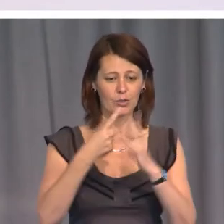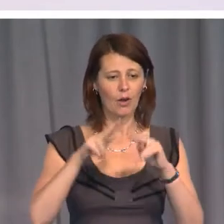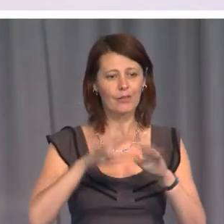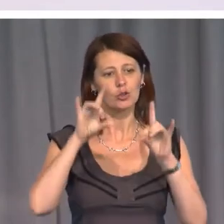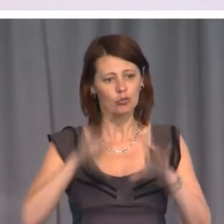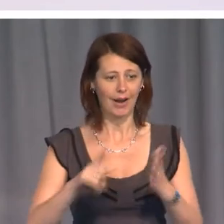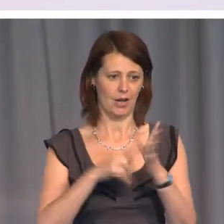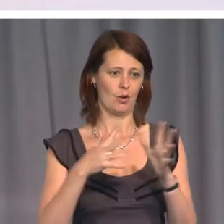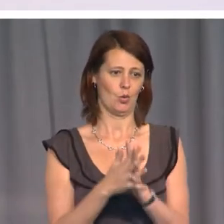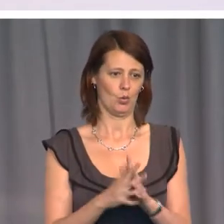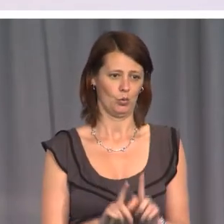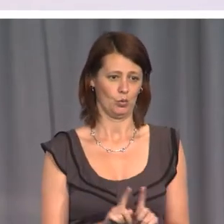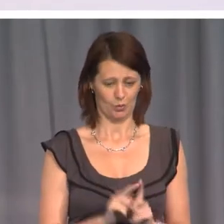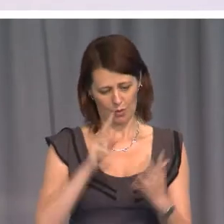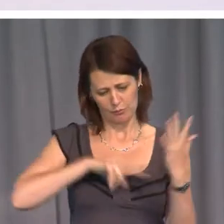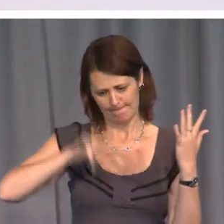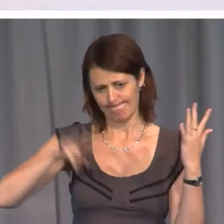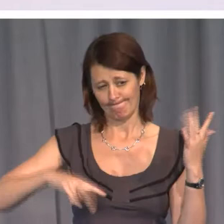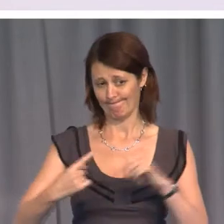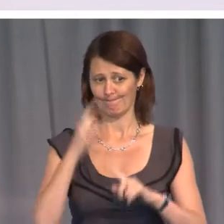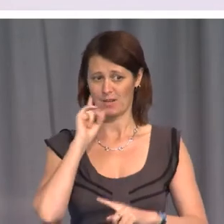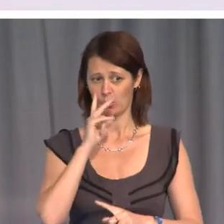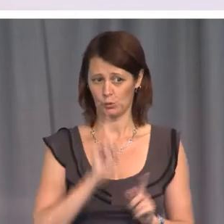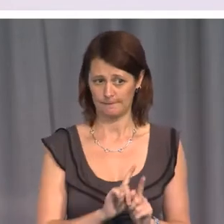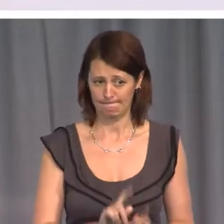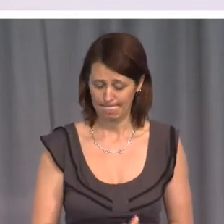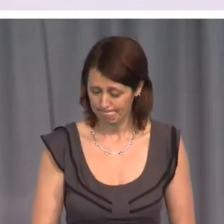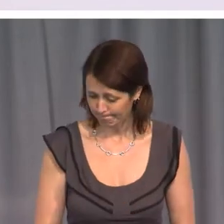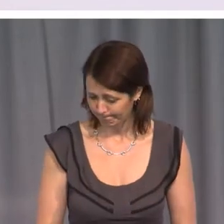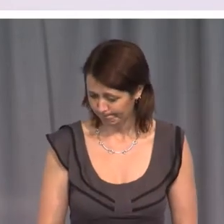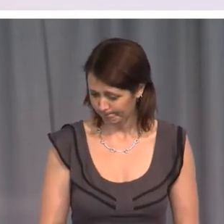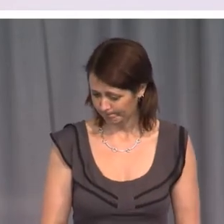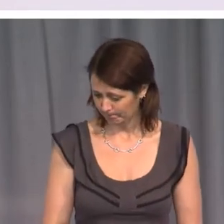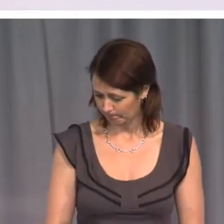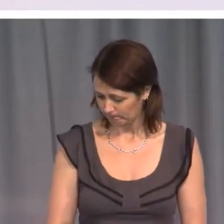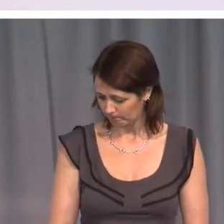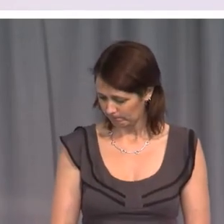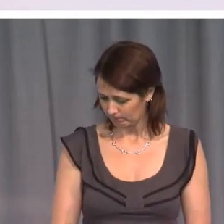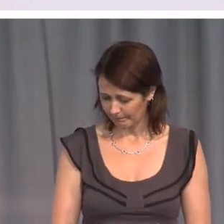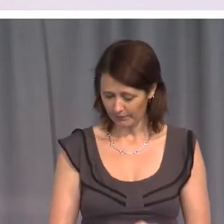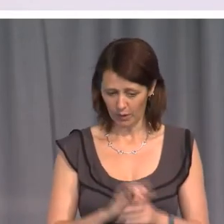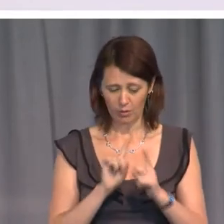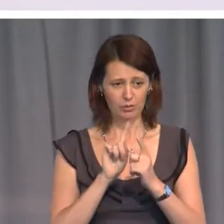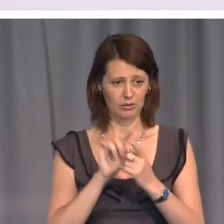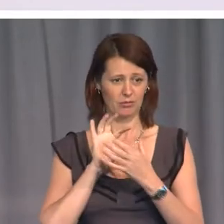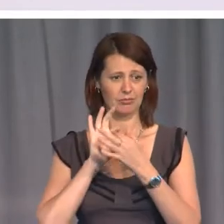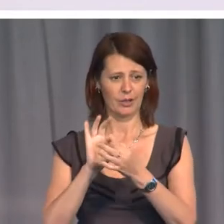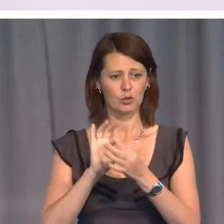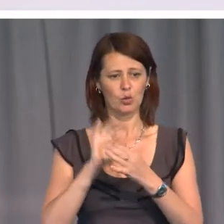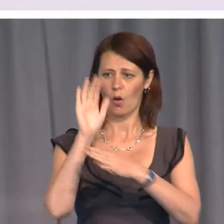looking at it, as I say, and even in relation to overseas figures,